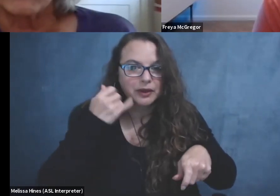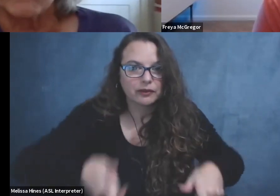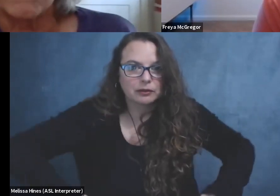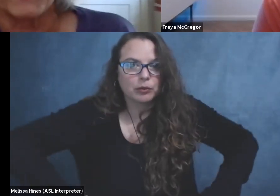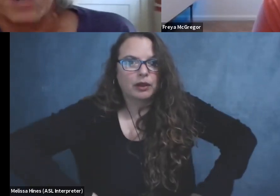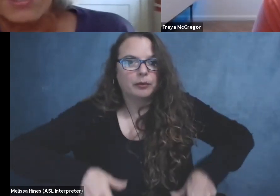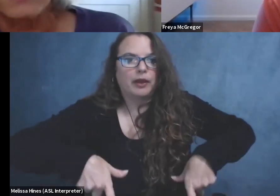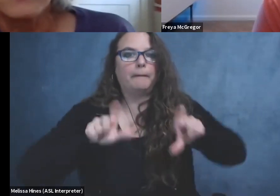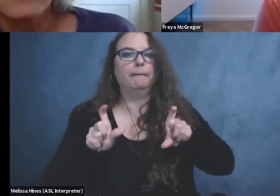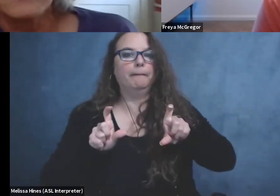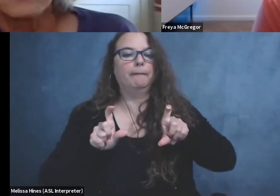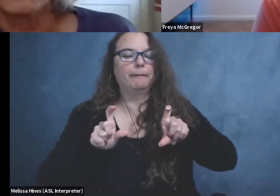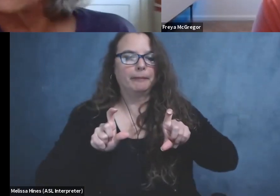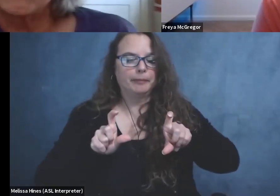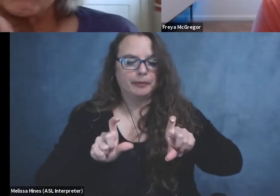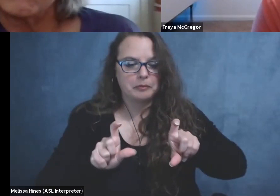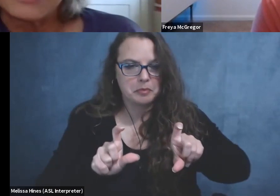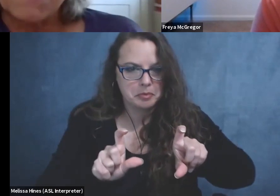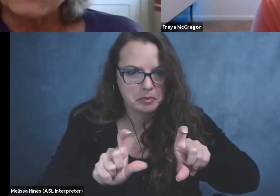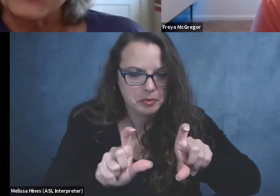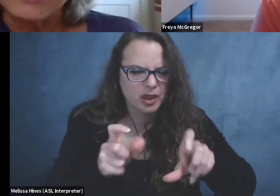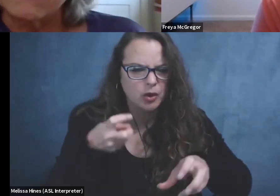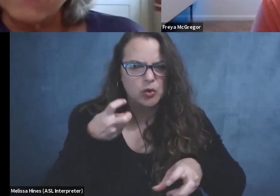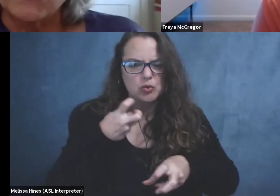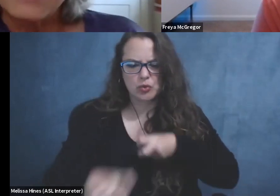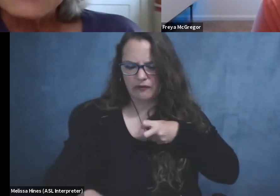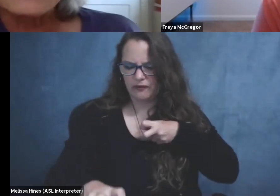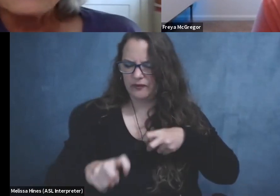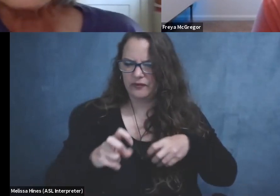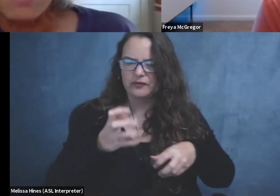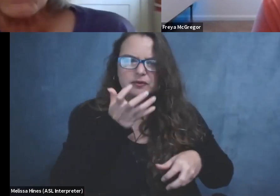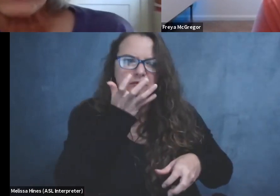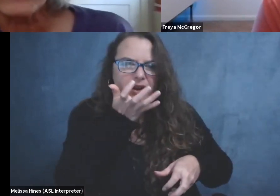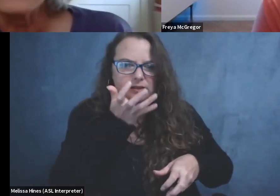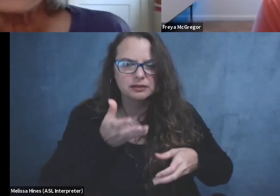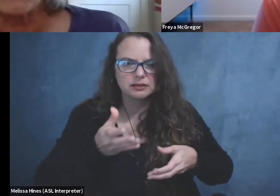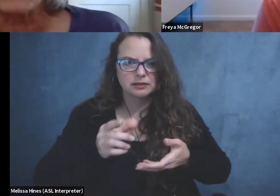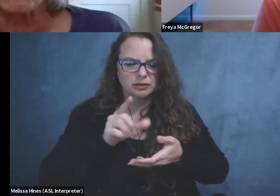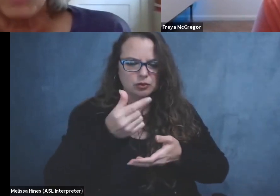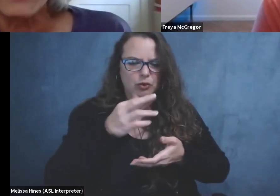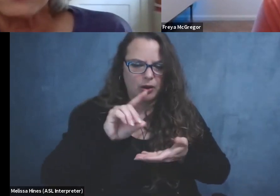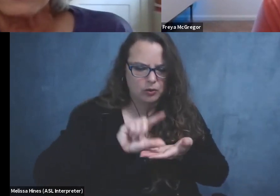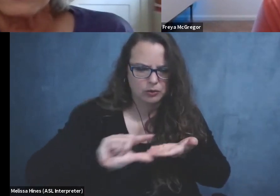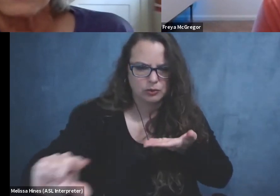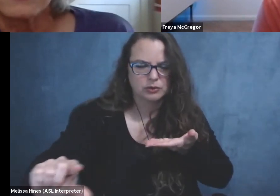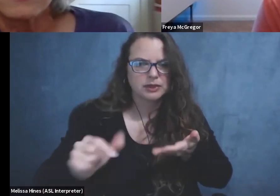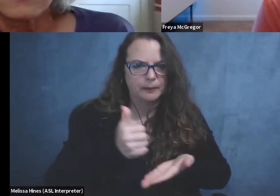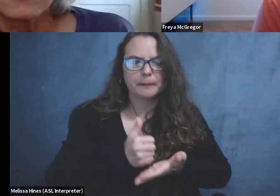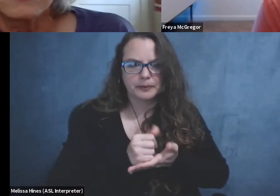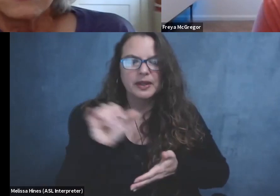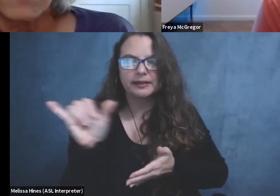going through rough terrain, um, just enables you to get other places. Same with, same with ruts.